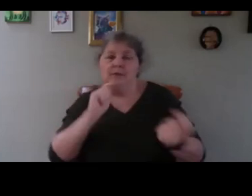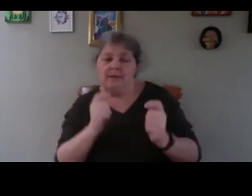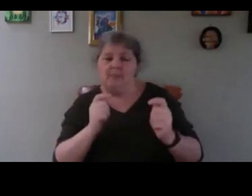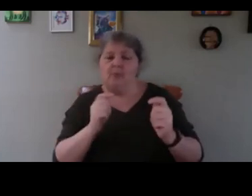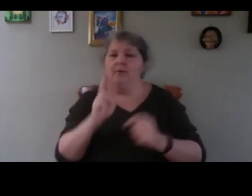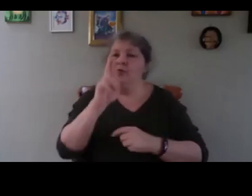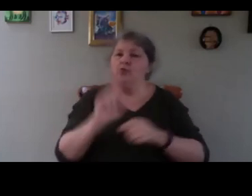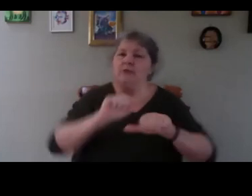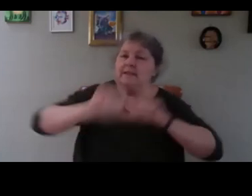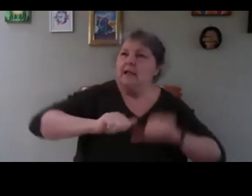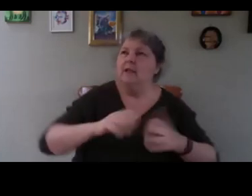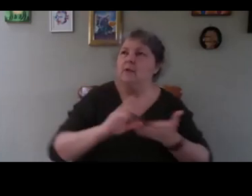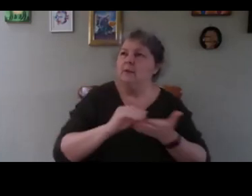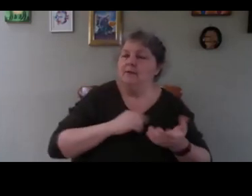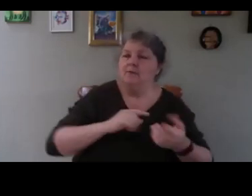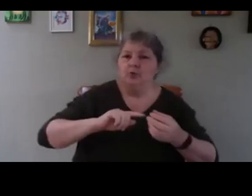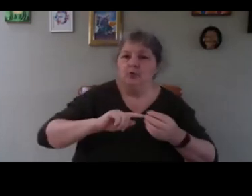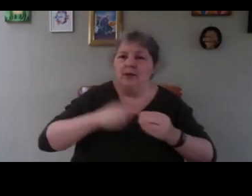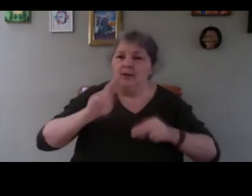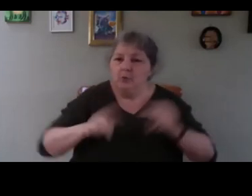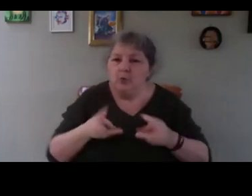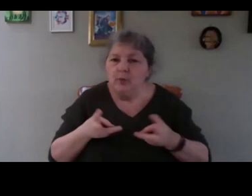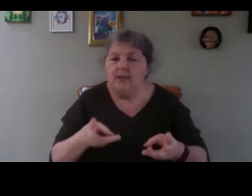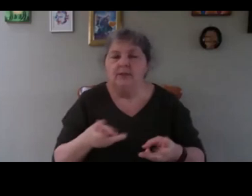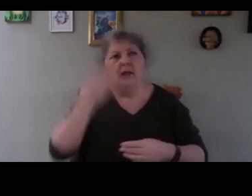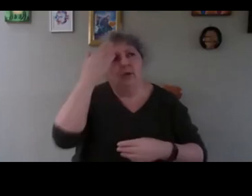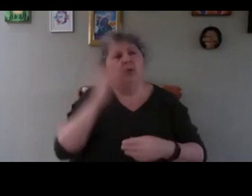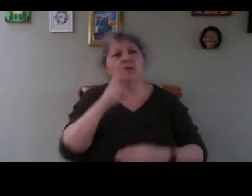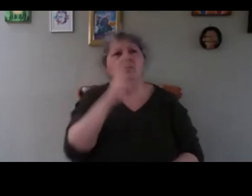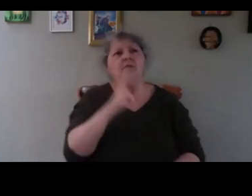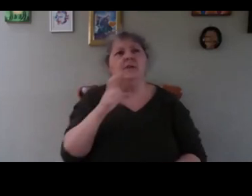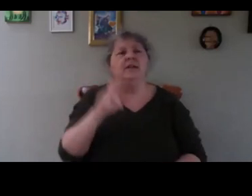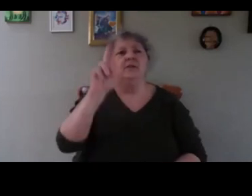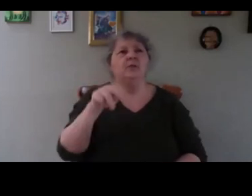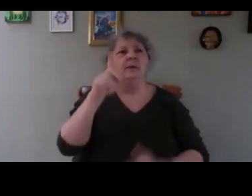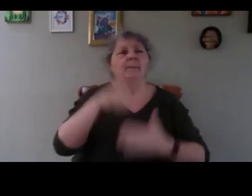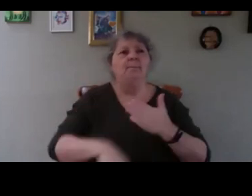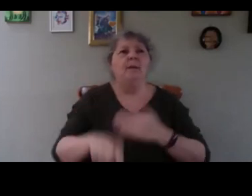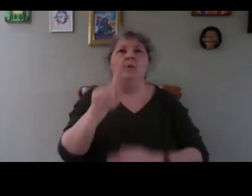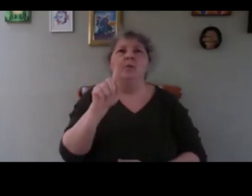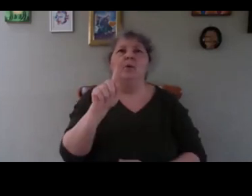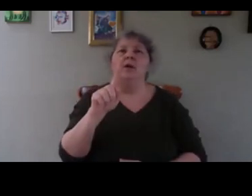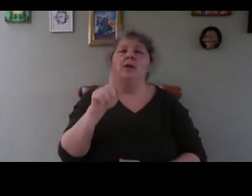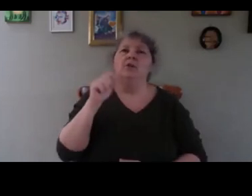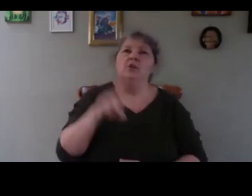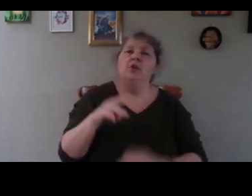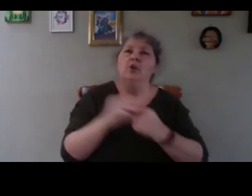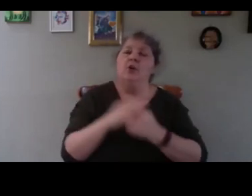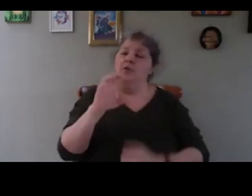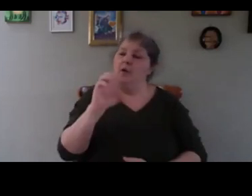organic matter and I know that in France you can buy one ton of compost